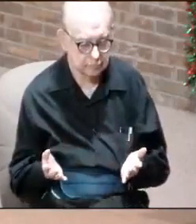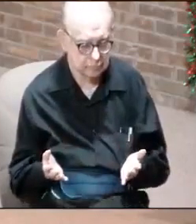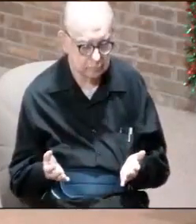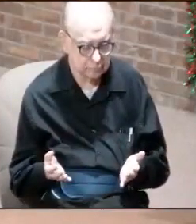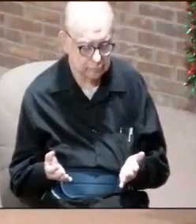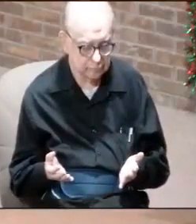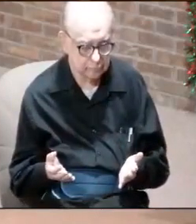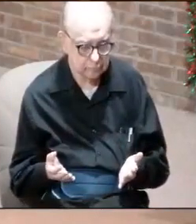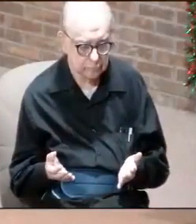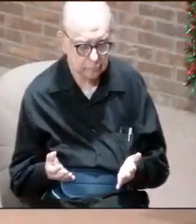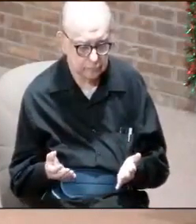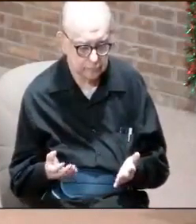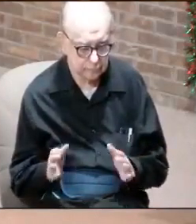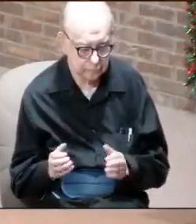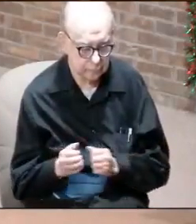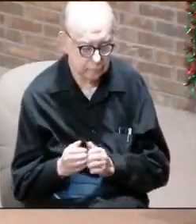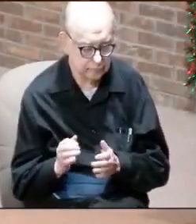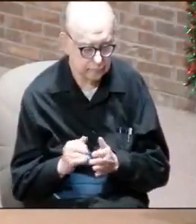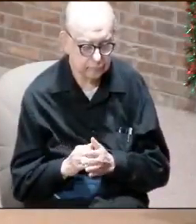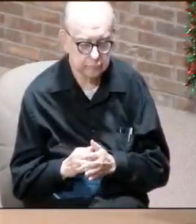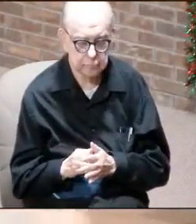And so we'll finish with this.